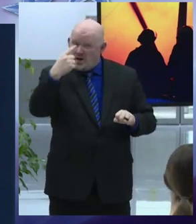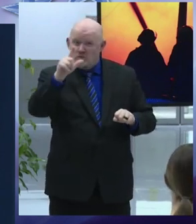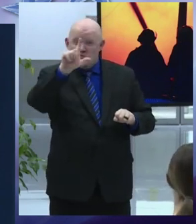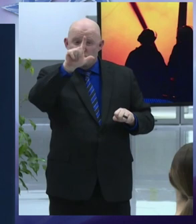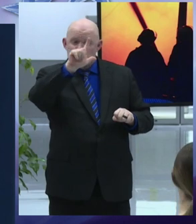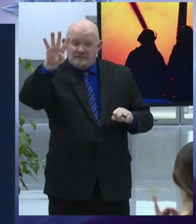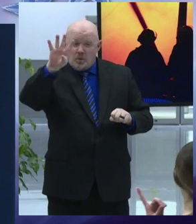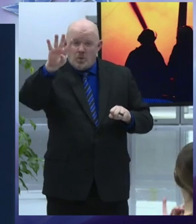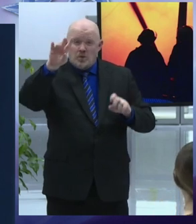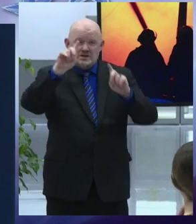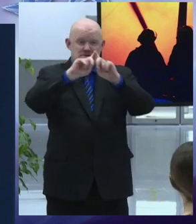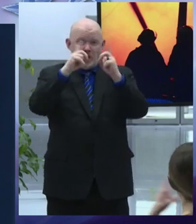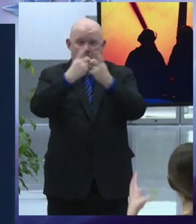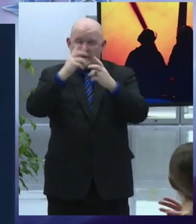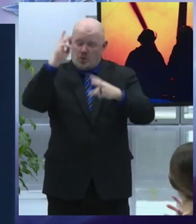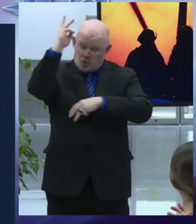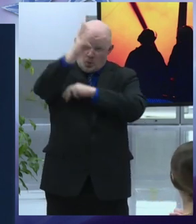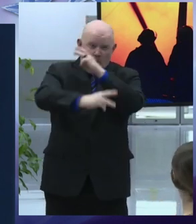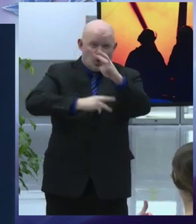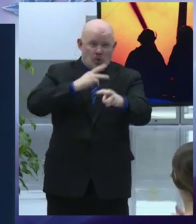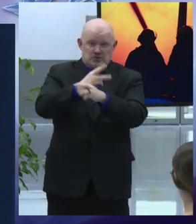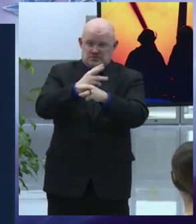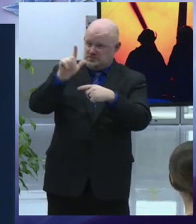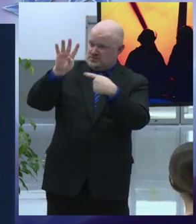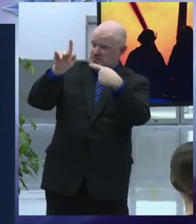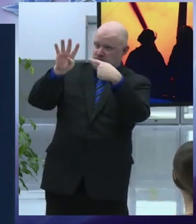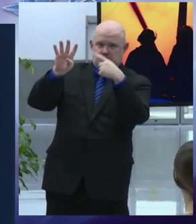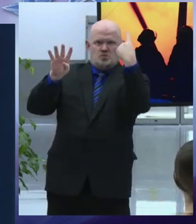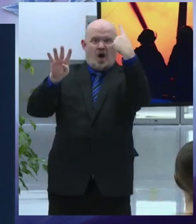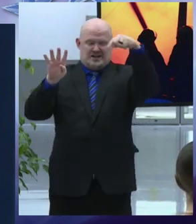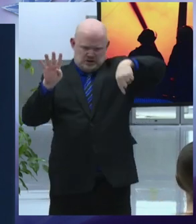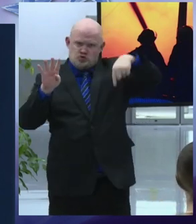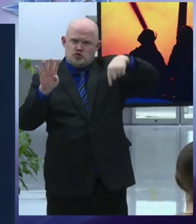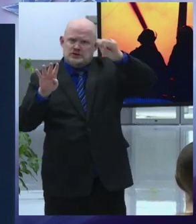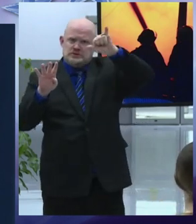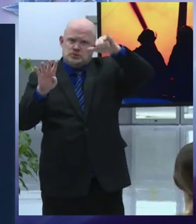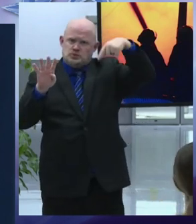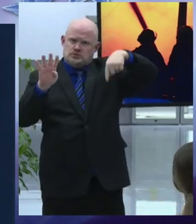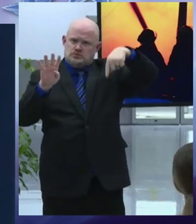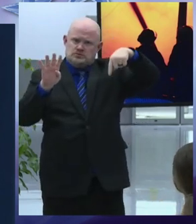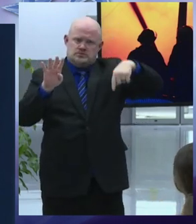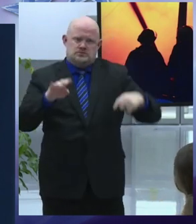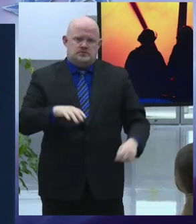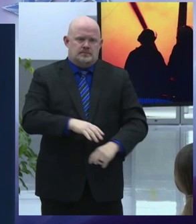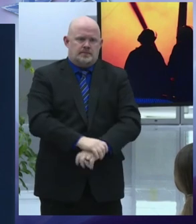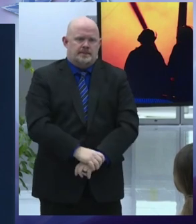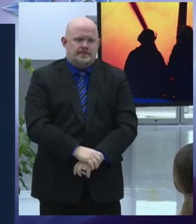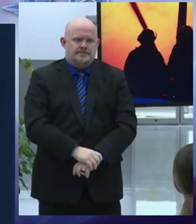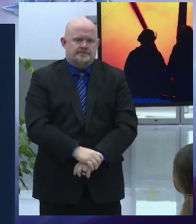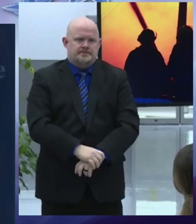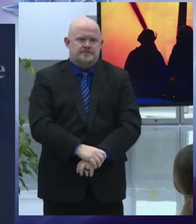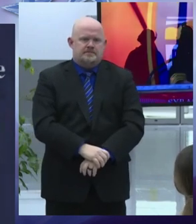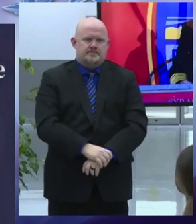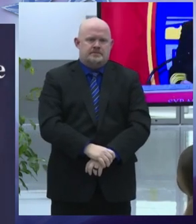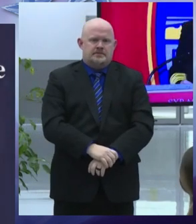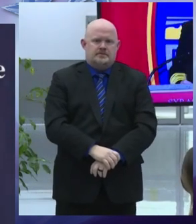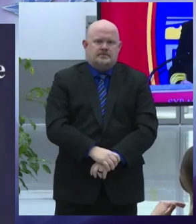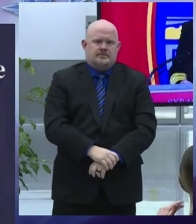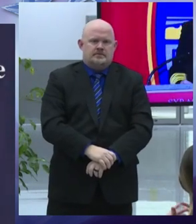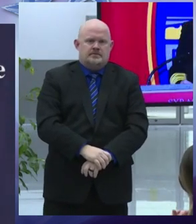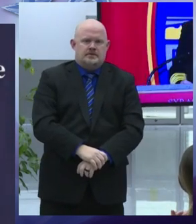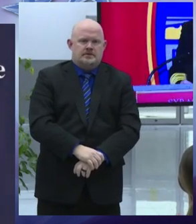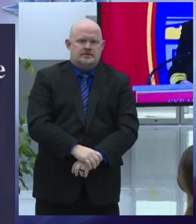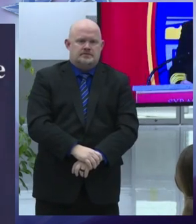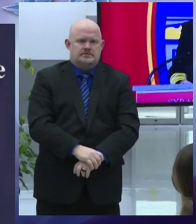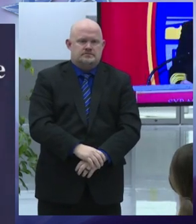under the leadership